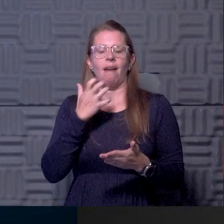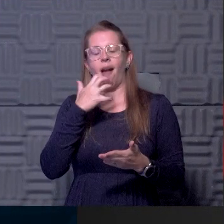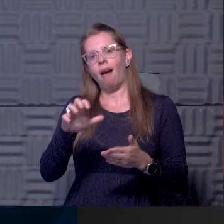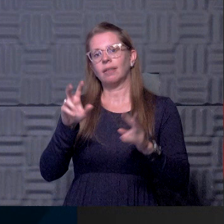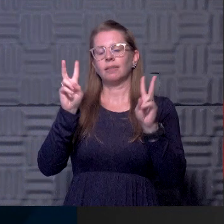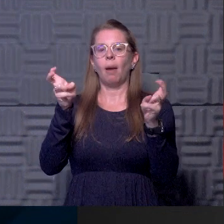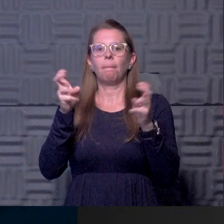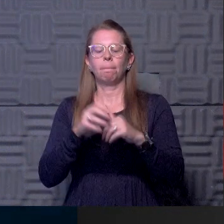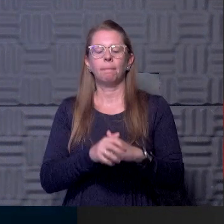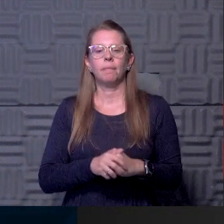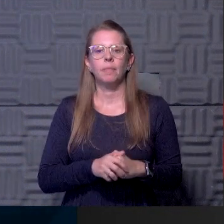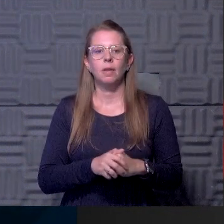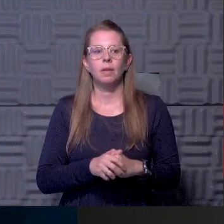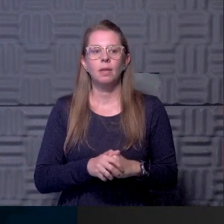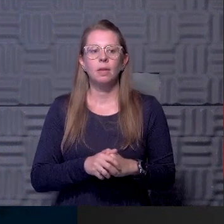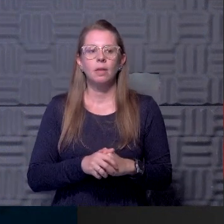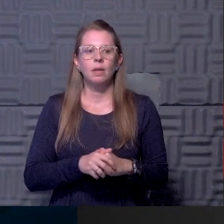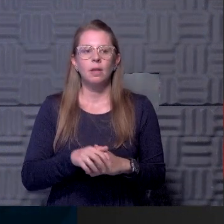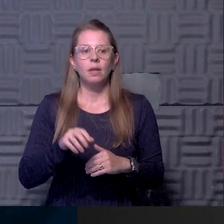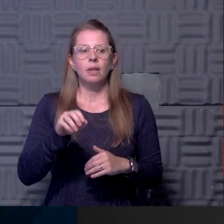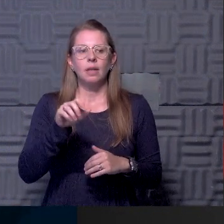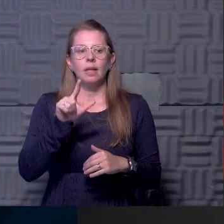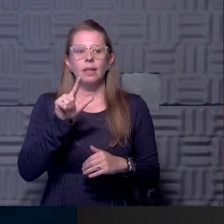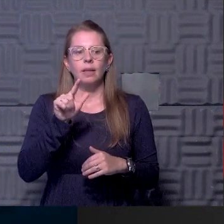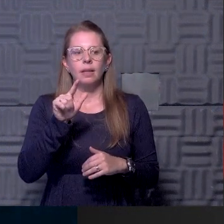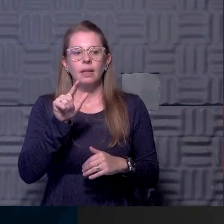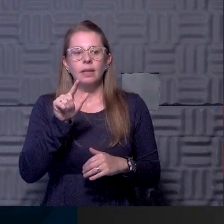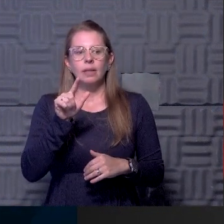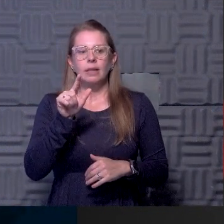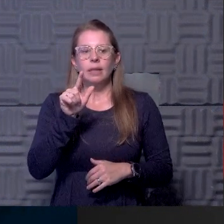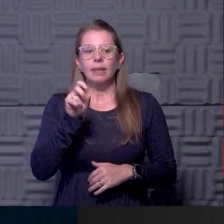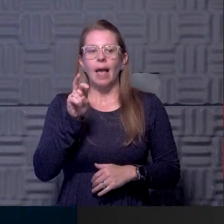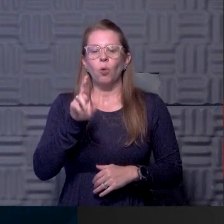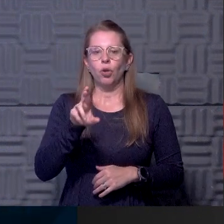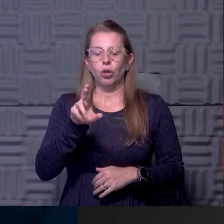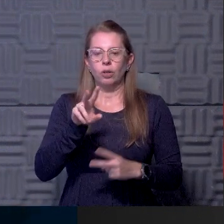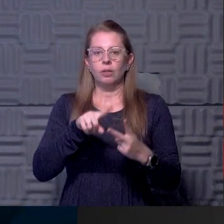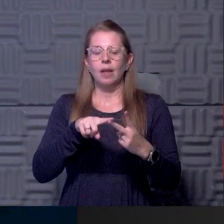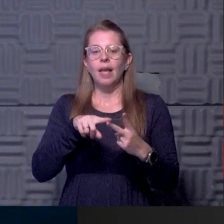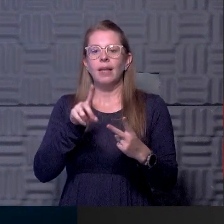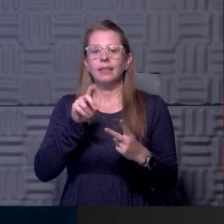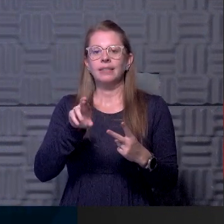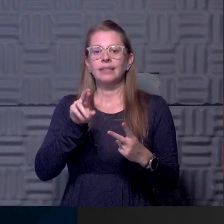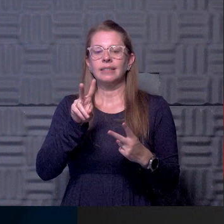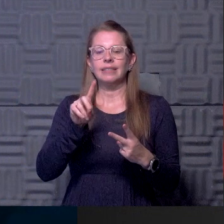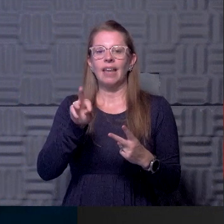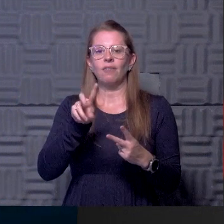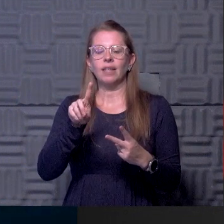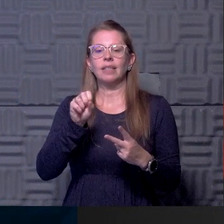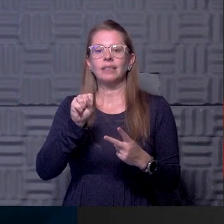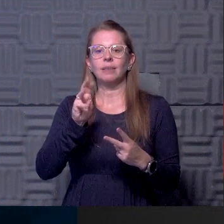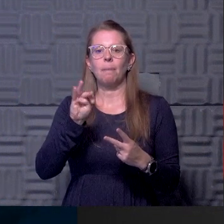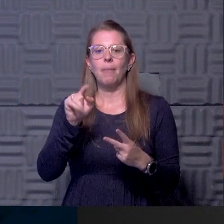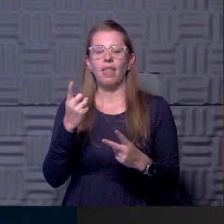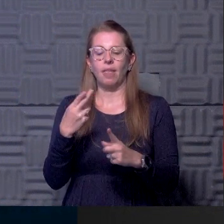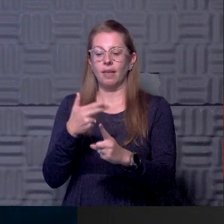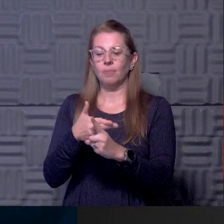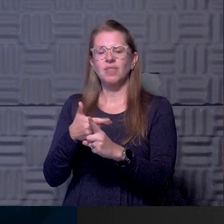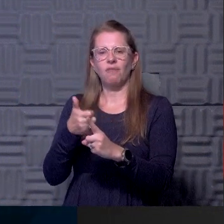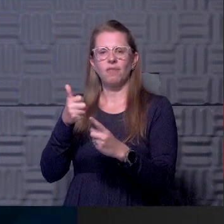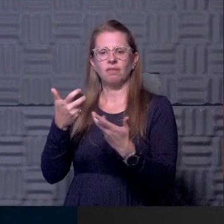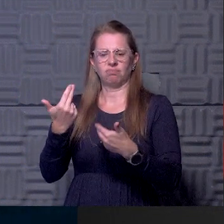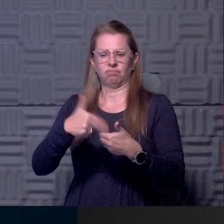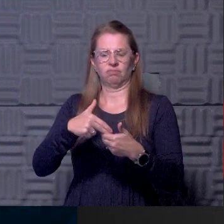and Steve Lauer is one of our outstanding pediatricians is here to visit with us along with David Smith. David's been on our program before. He is the youth sports medical